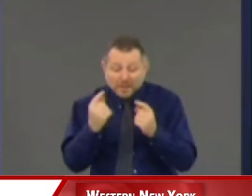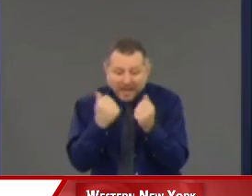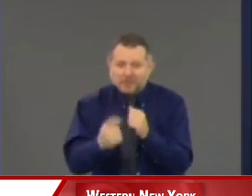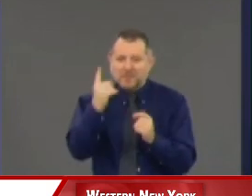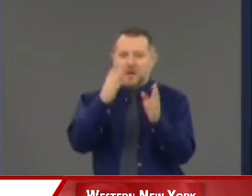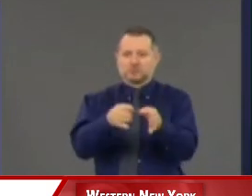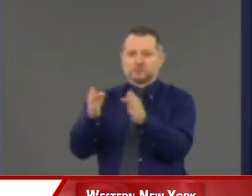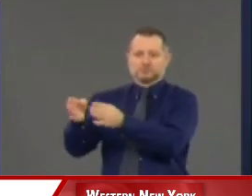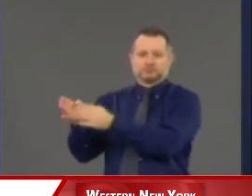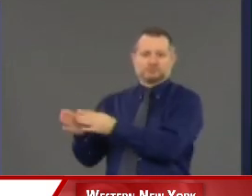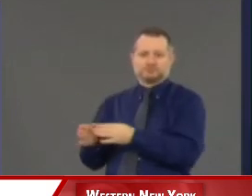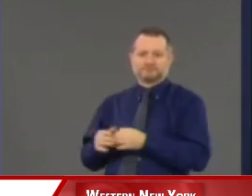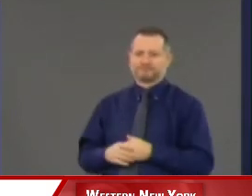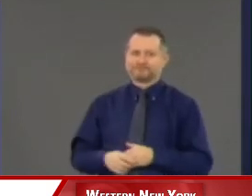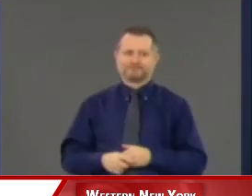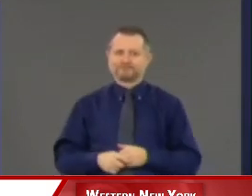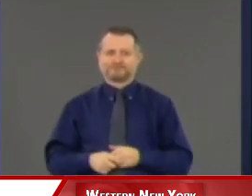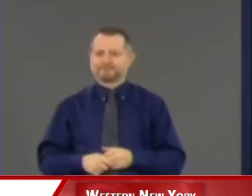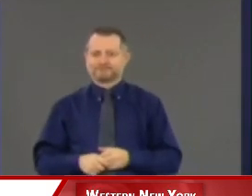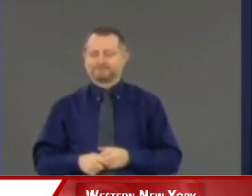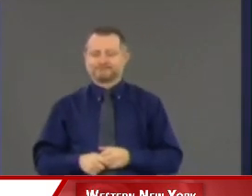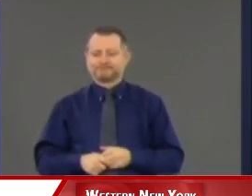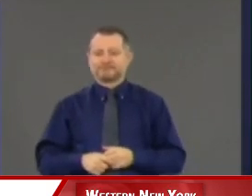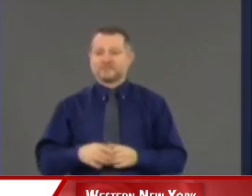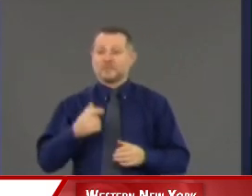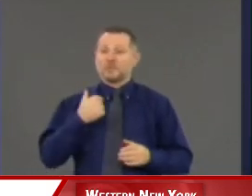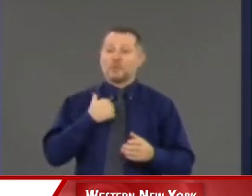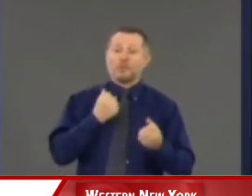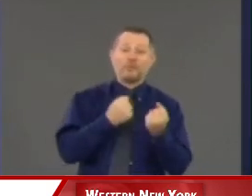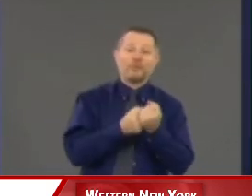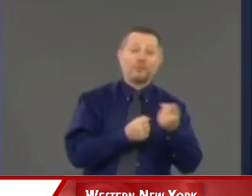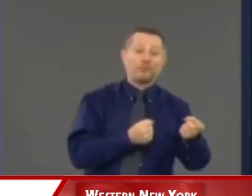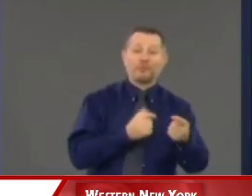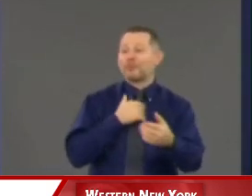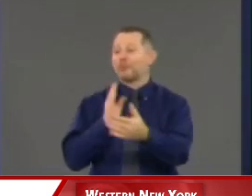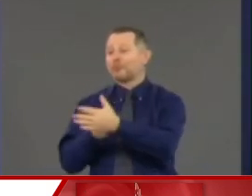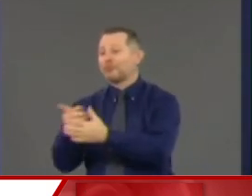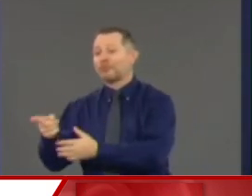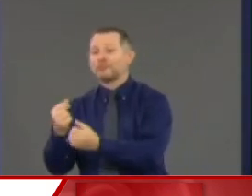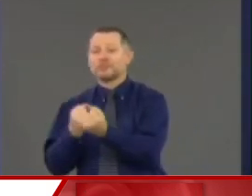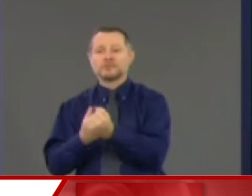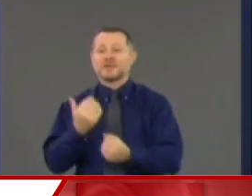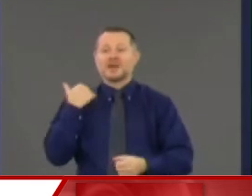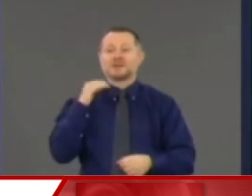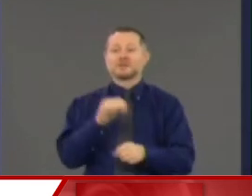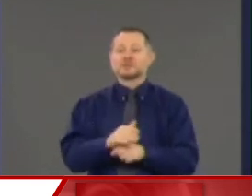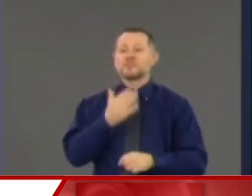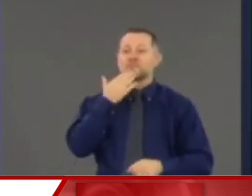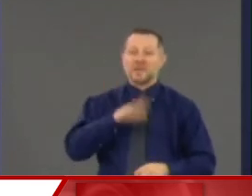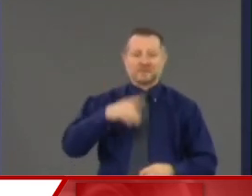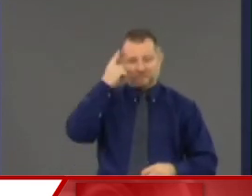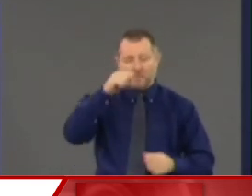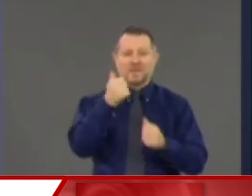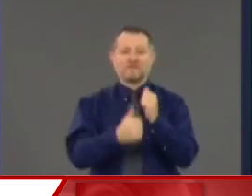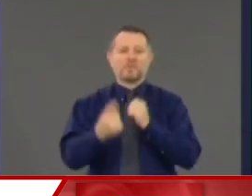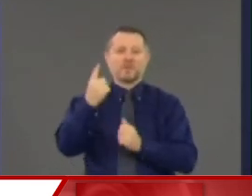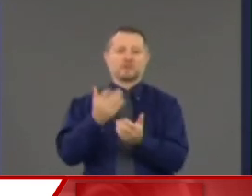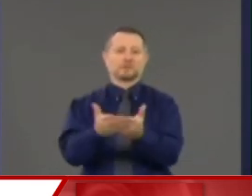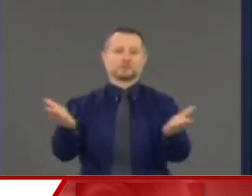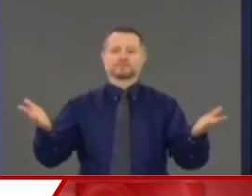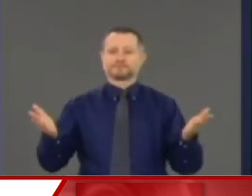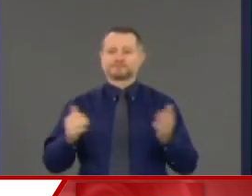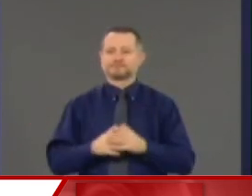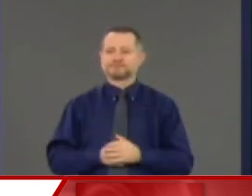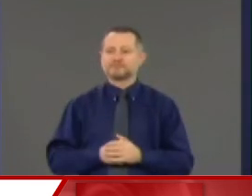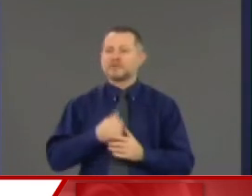There are no sides here. Last night was bad for everyone. It was bad for